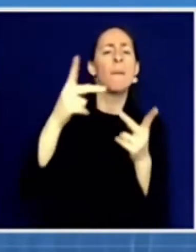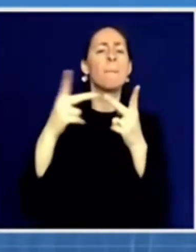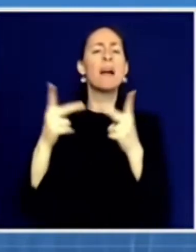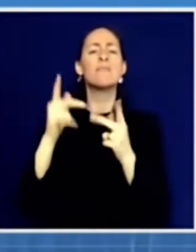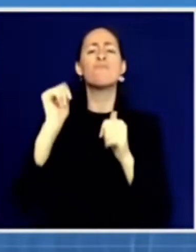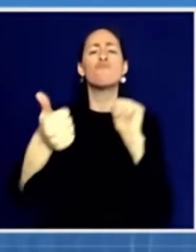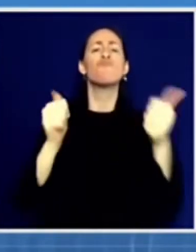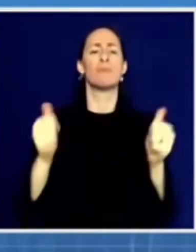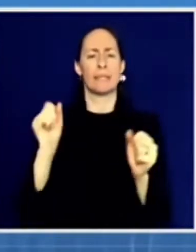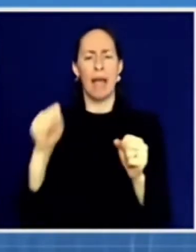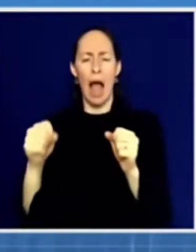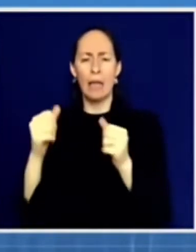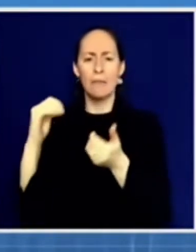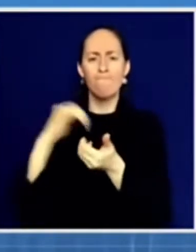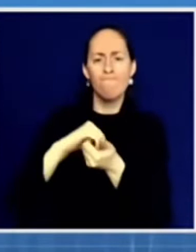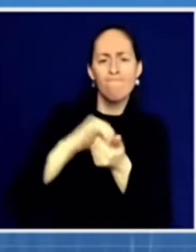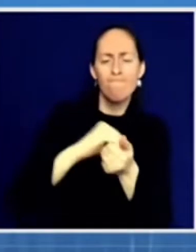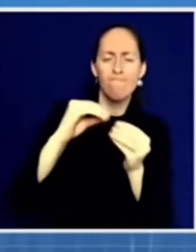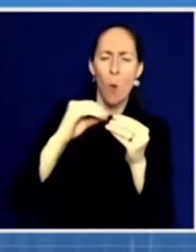Jeremy Diamond, CNN.